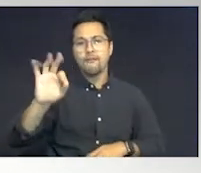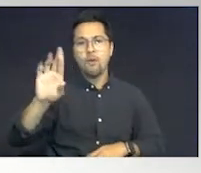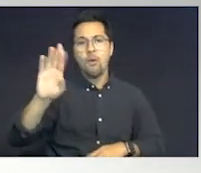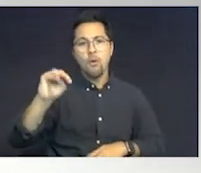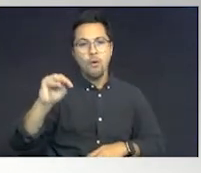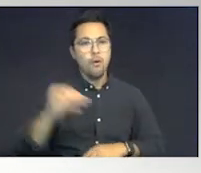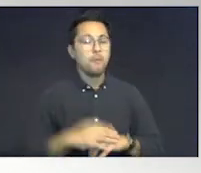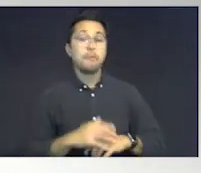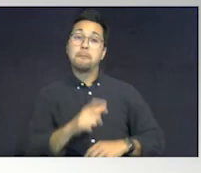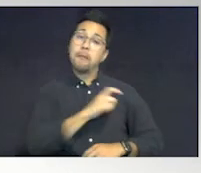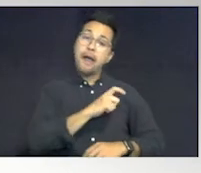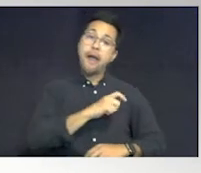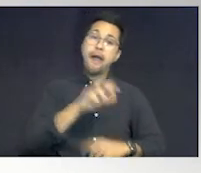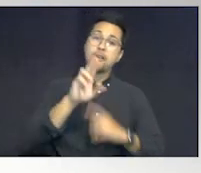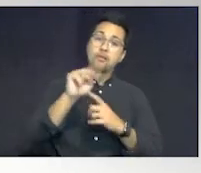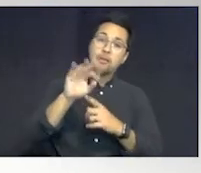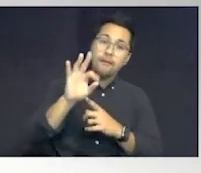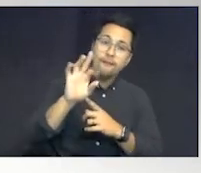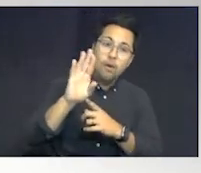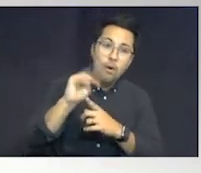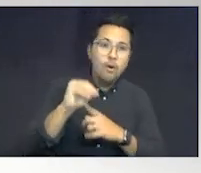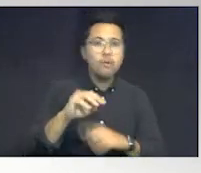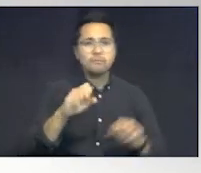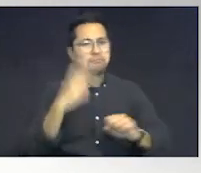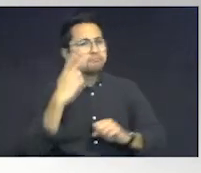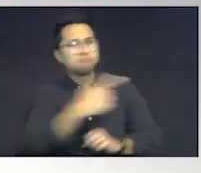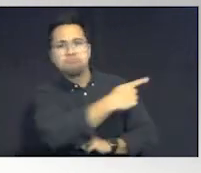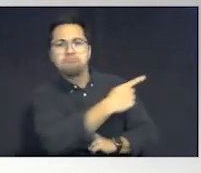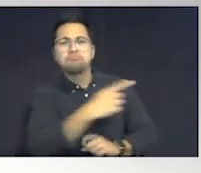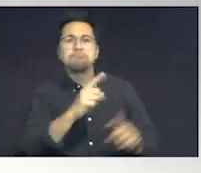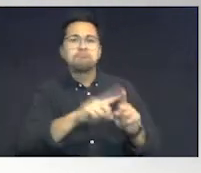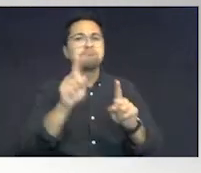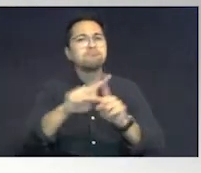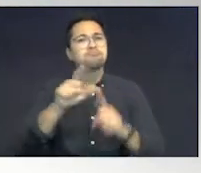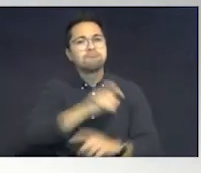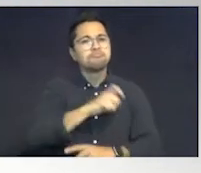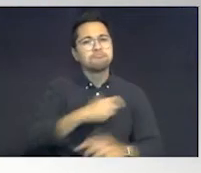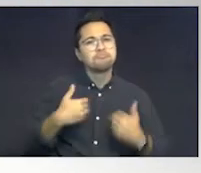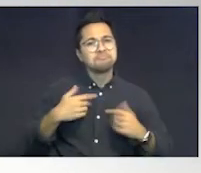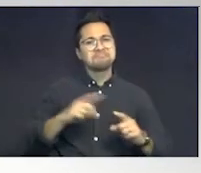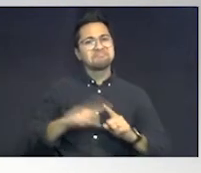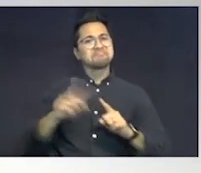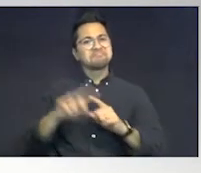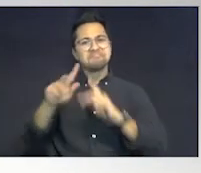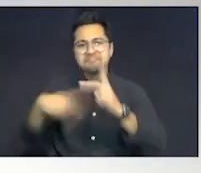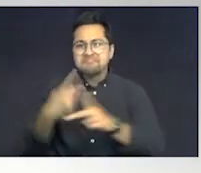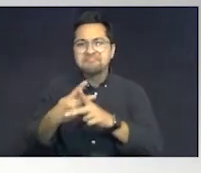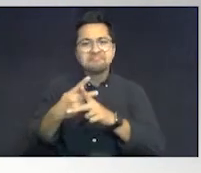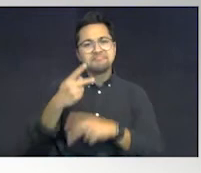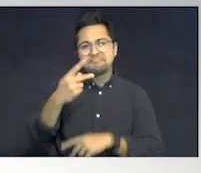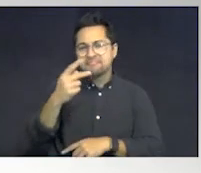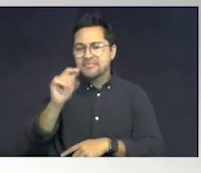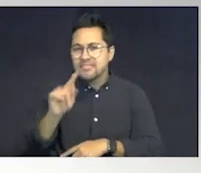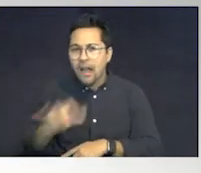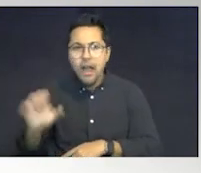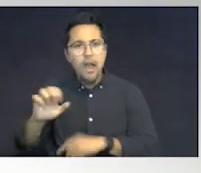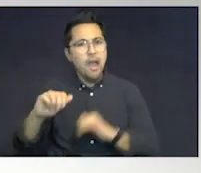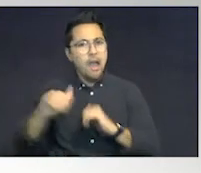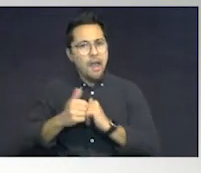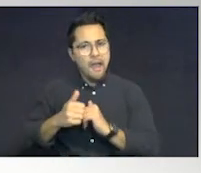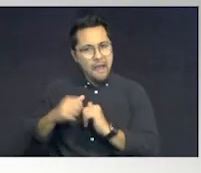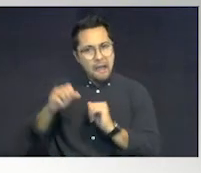uniforms of police officers. Like, you can see, different officers may wear different uniforms. Have your child be able to recognize